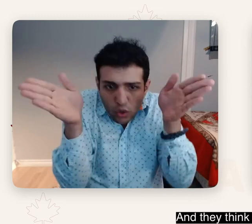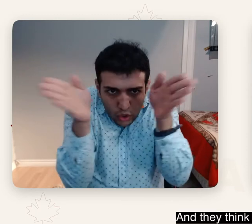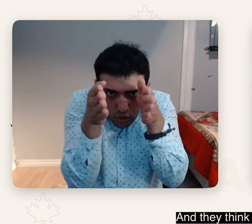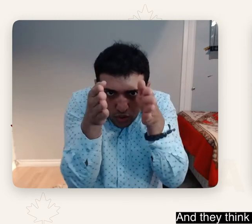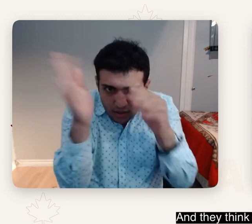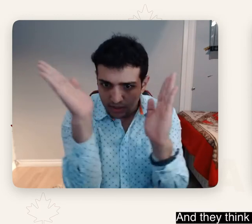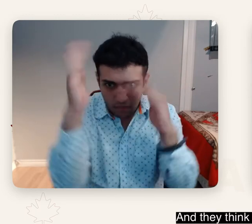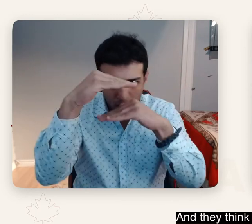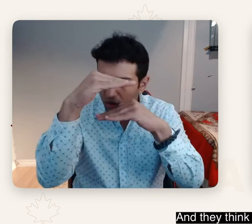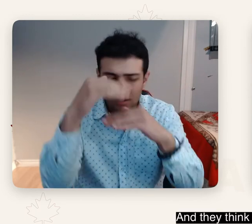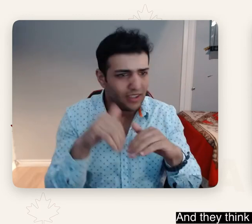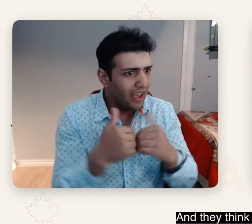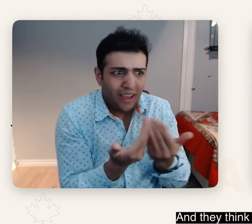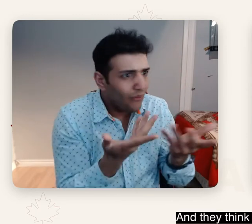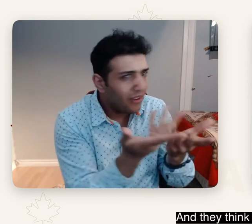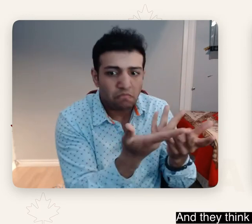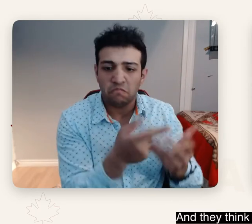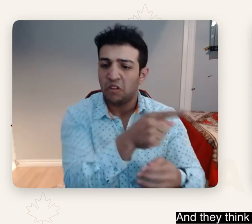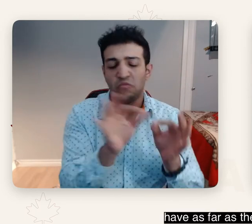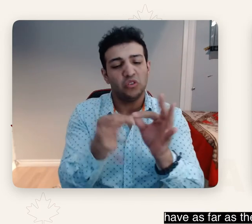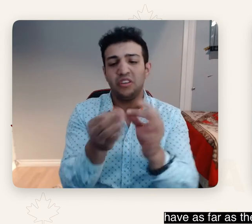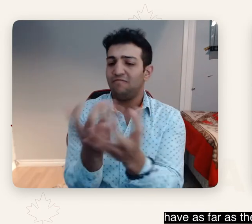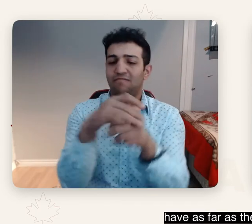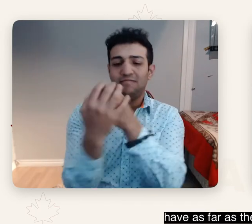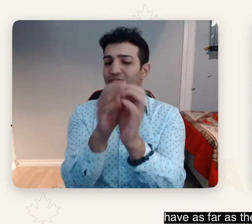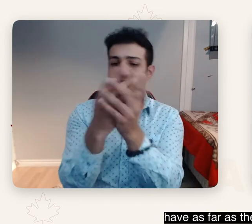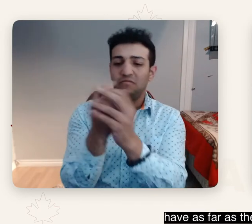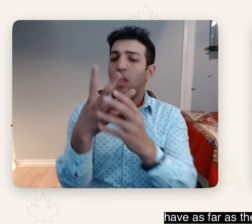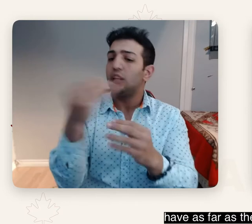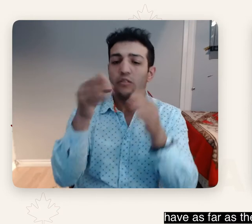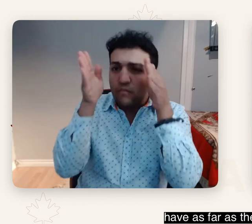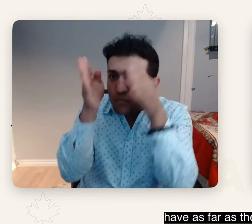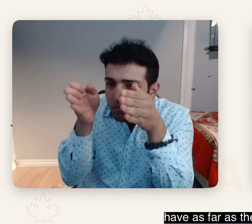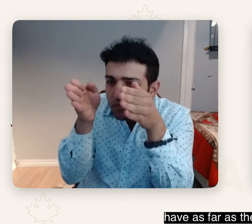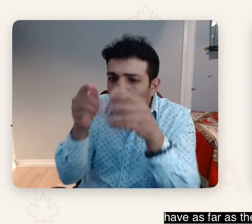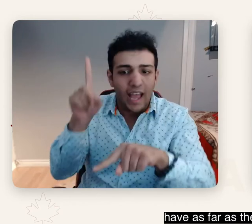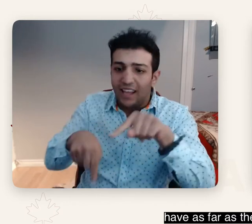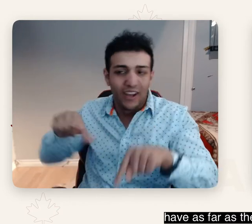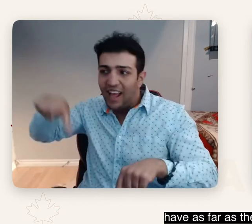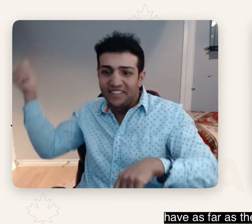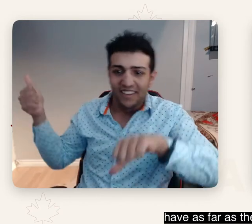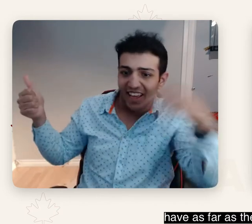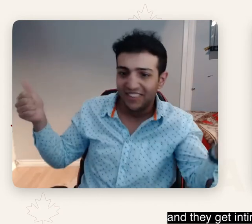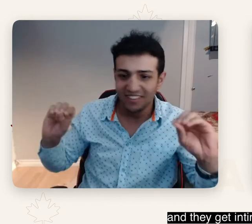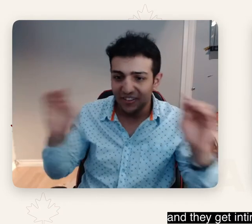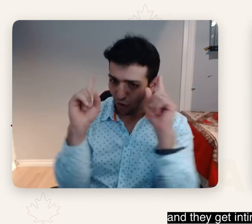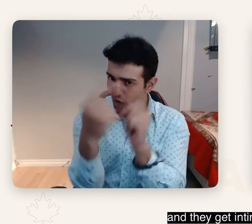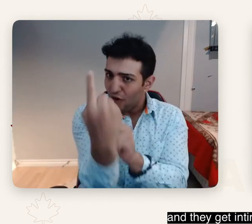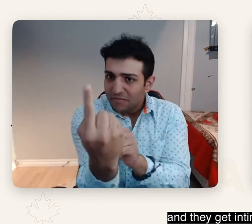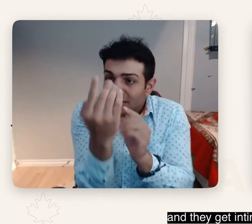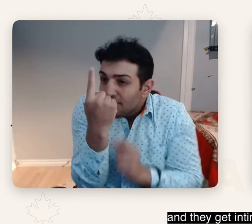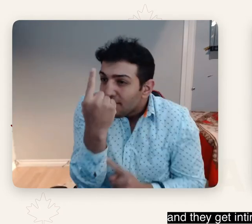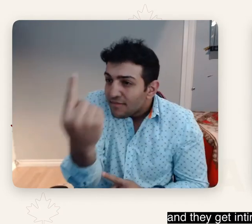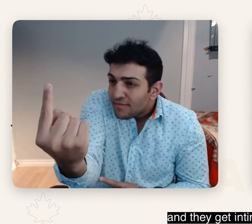And they think about the limitations they have as far as their sight or their hearing, and they get